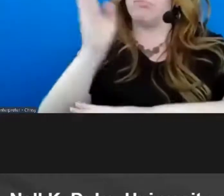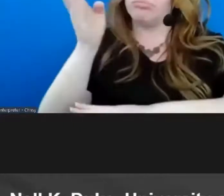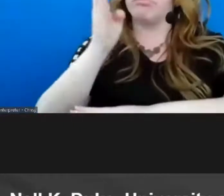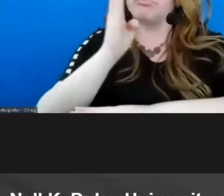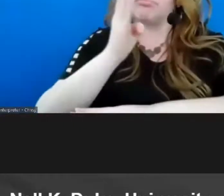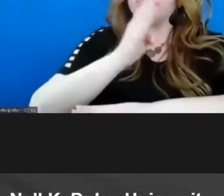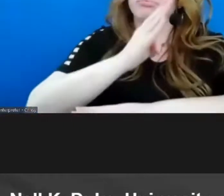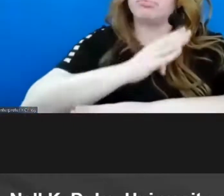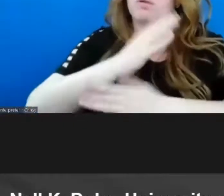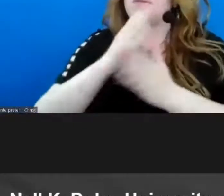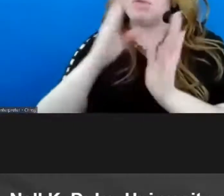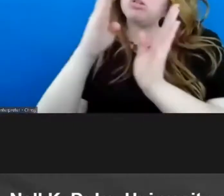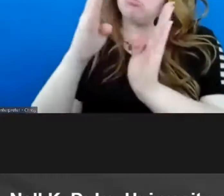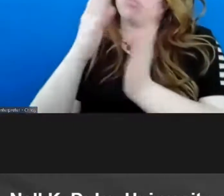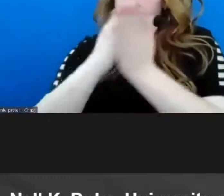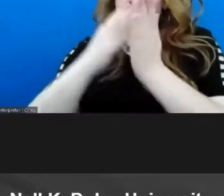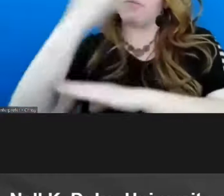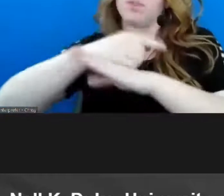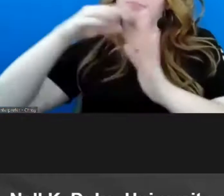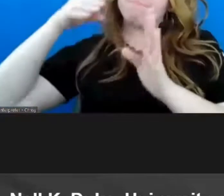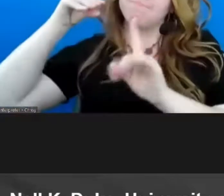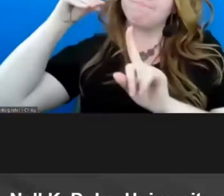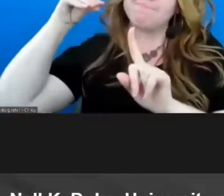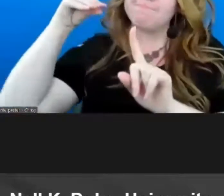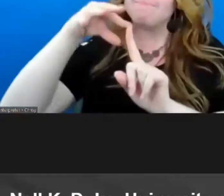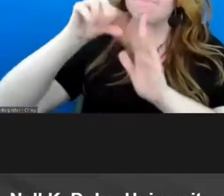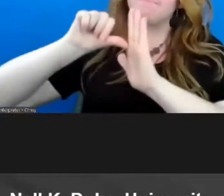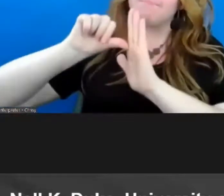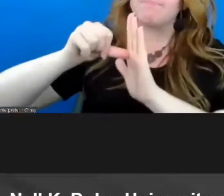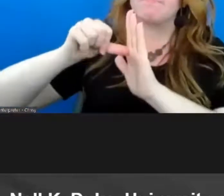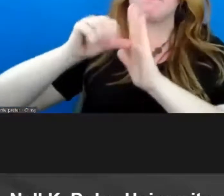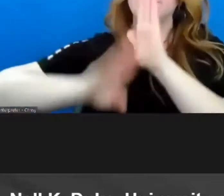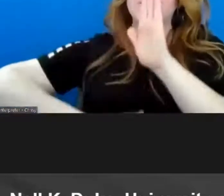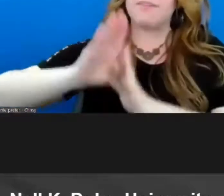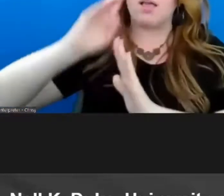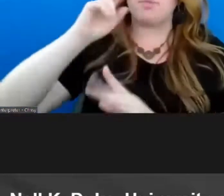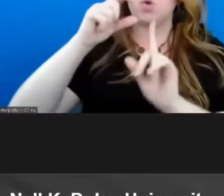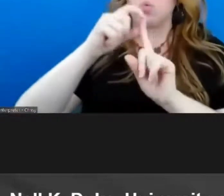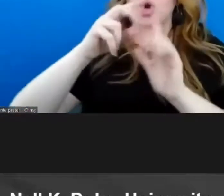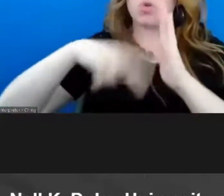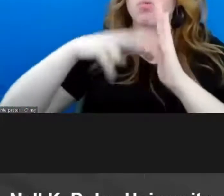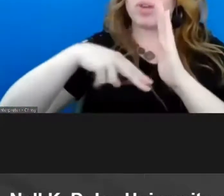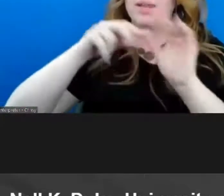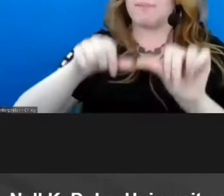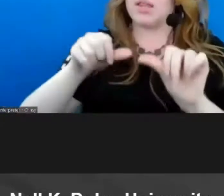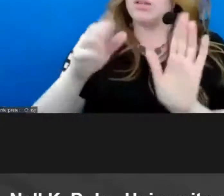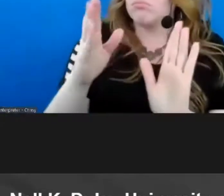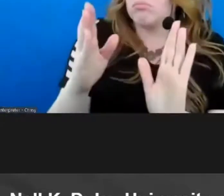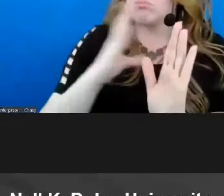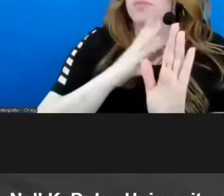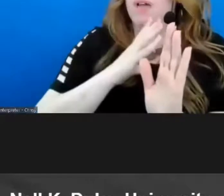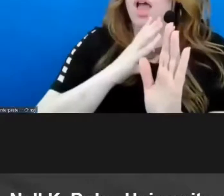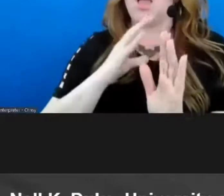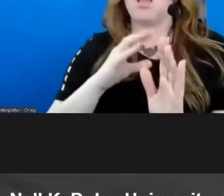be a part of the day that's really intensively focused on developing students word reading ability um hopefully no one's arguing